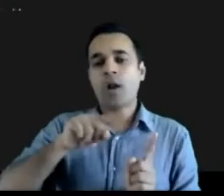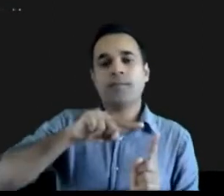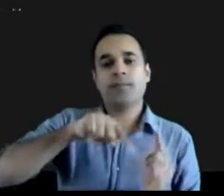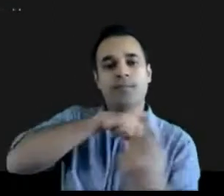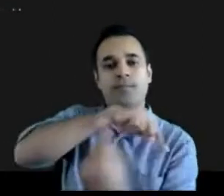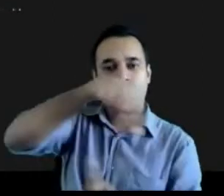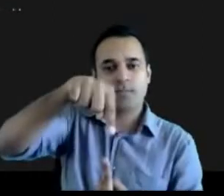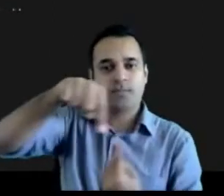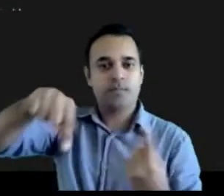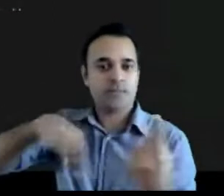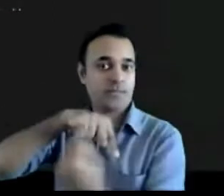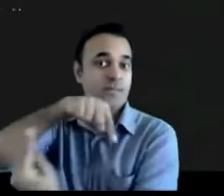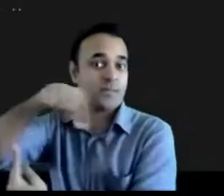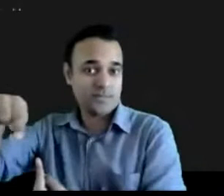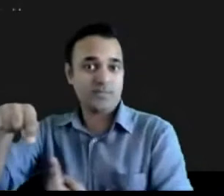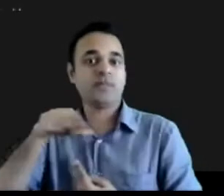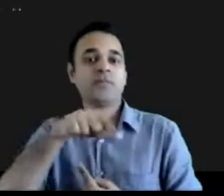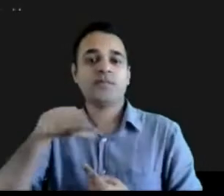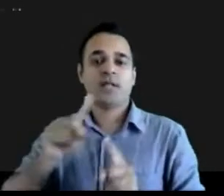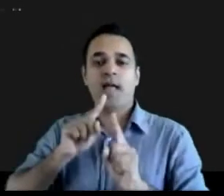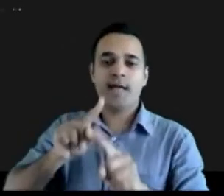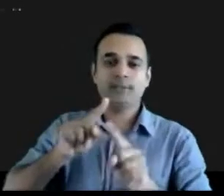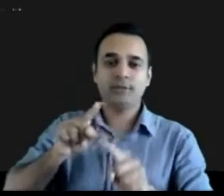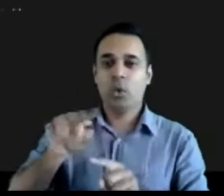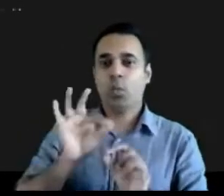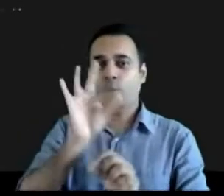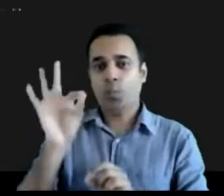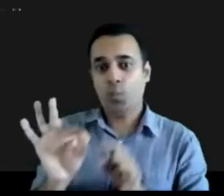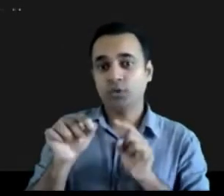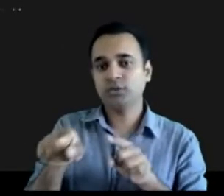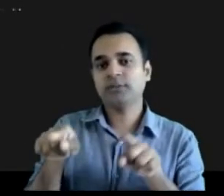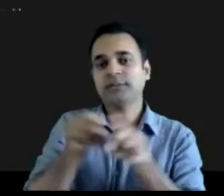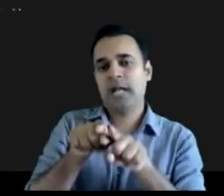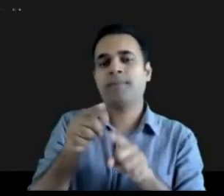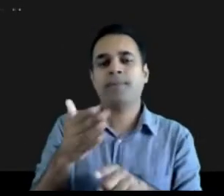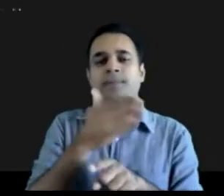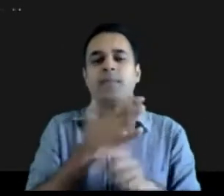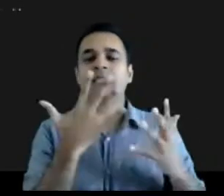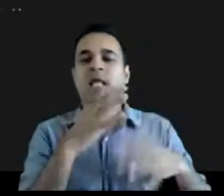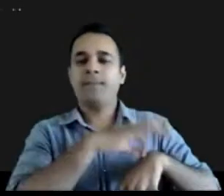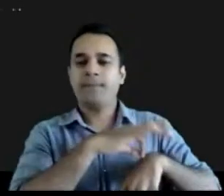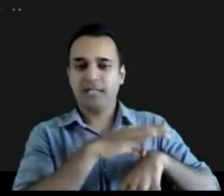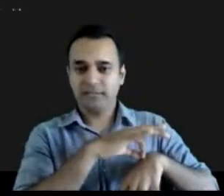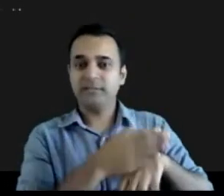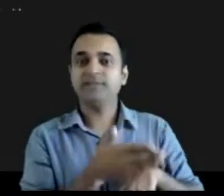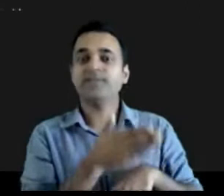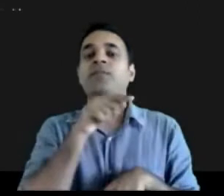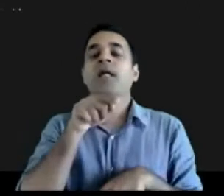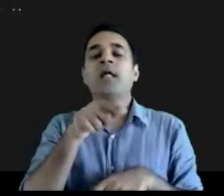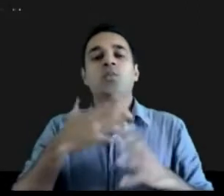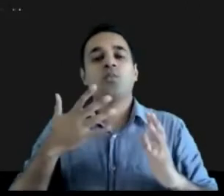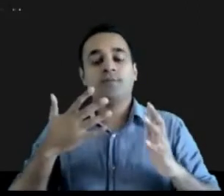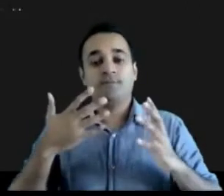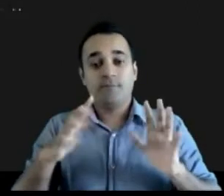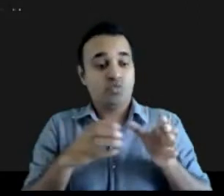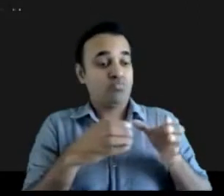um and then we will reconvene here in the plenary